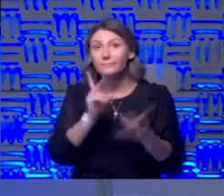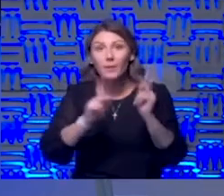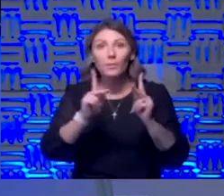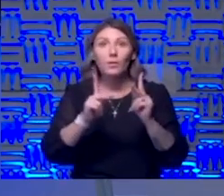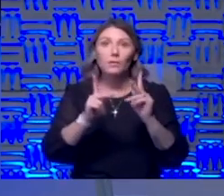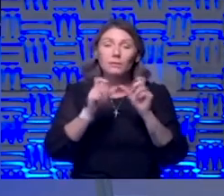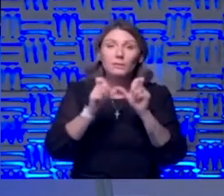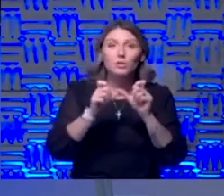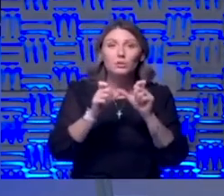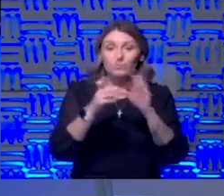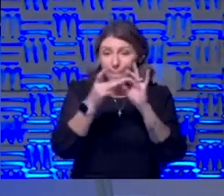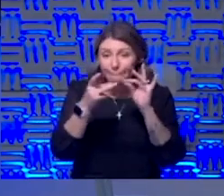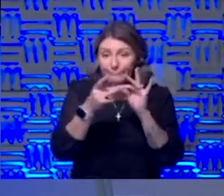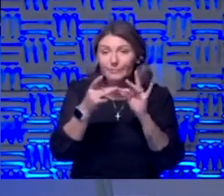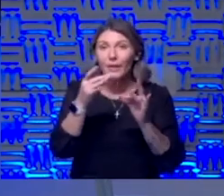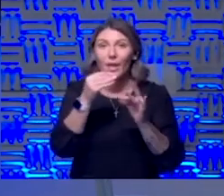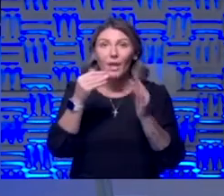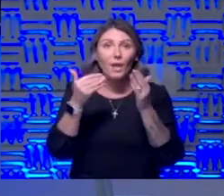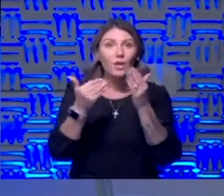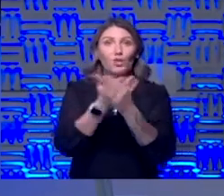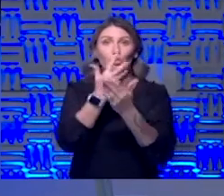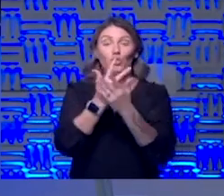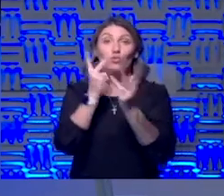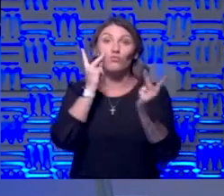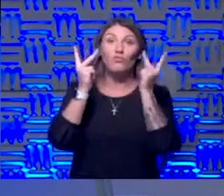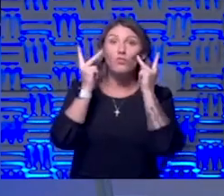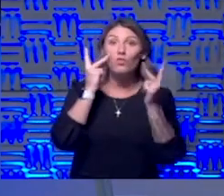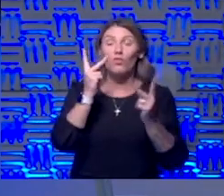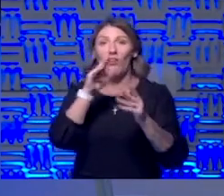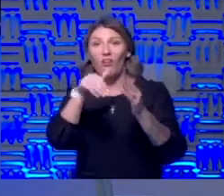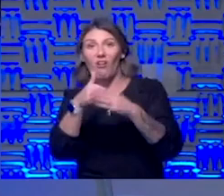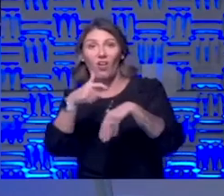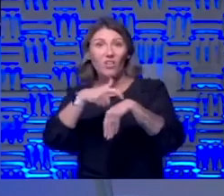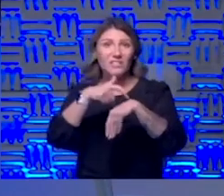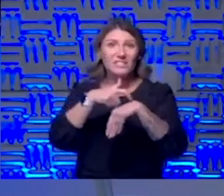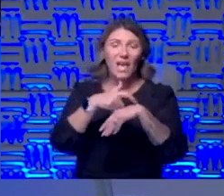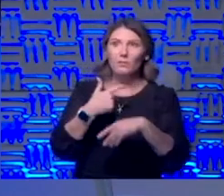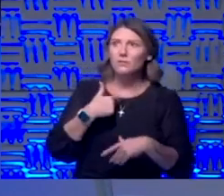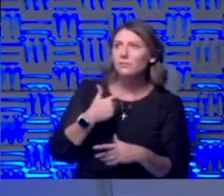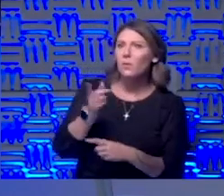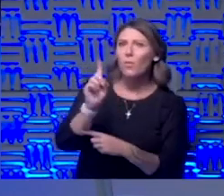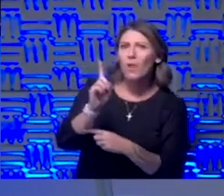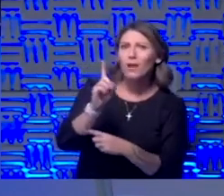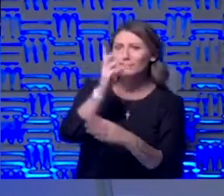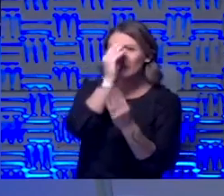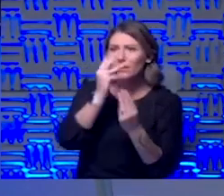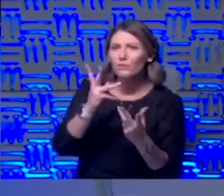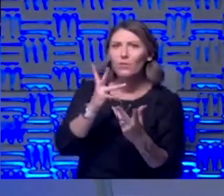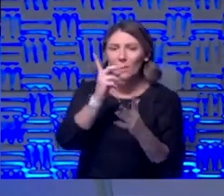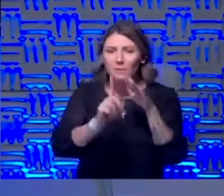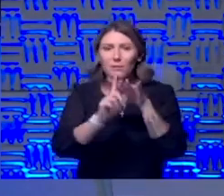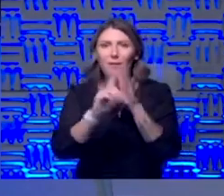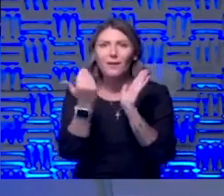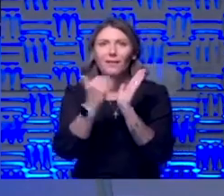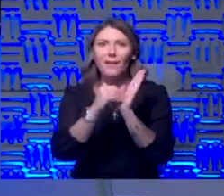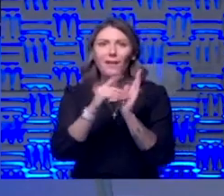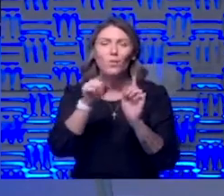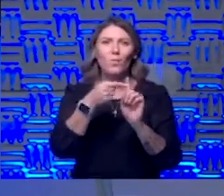you know yeah and we have new yeah yeah new viewers all the time where is that information it's concerning when you have information coming in